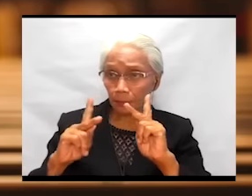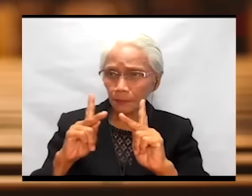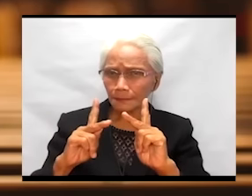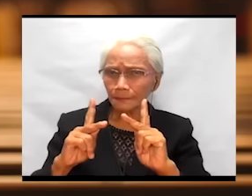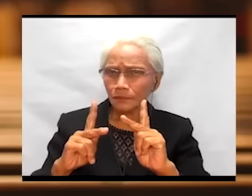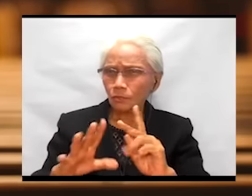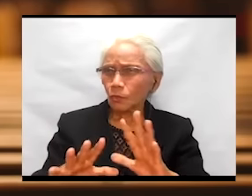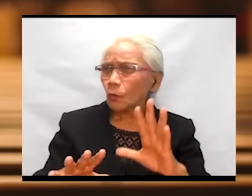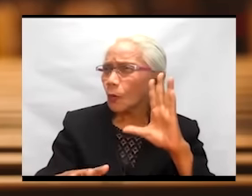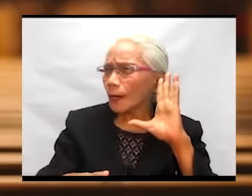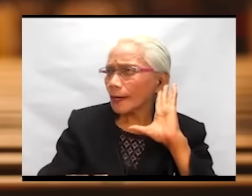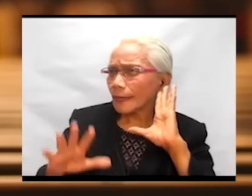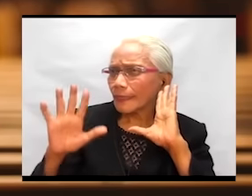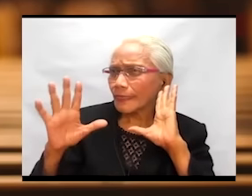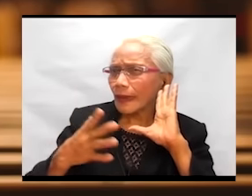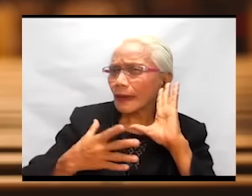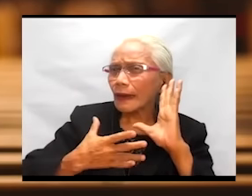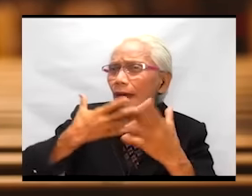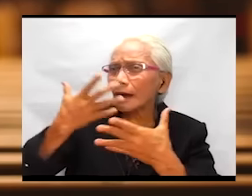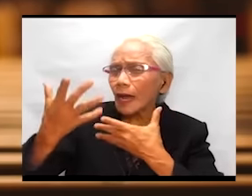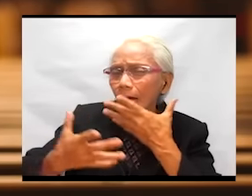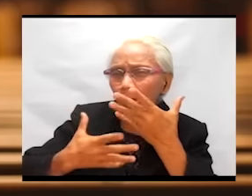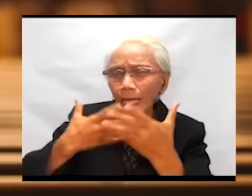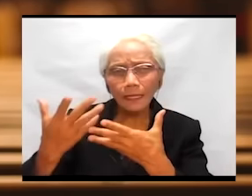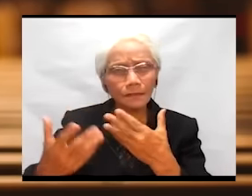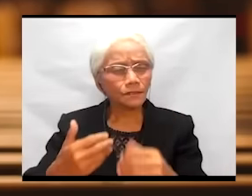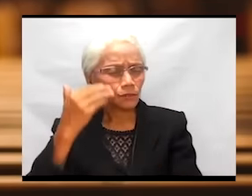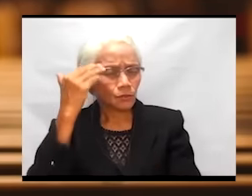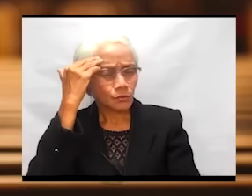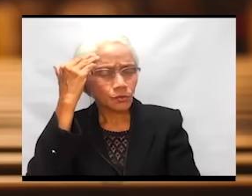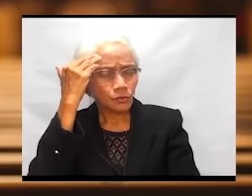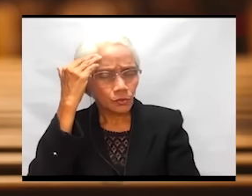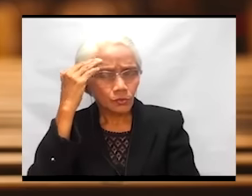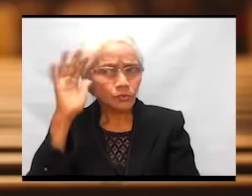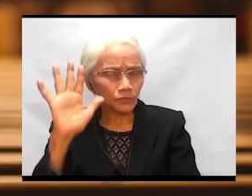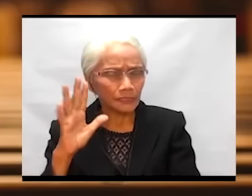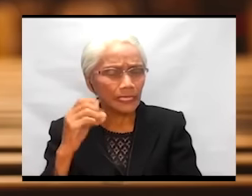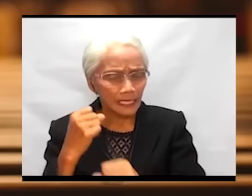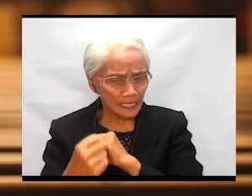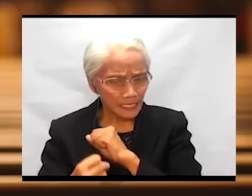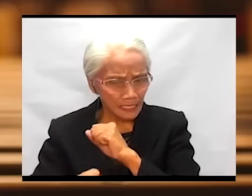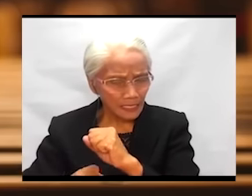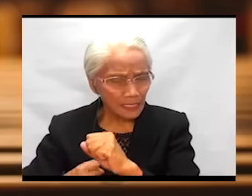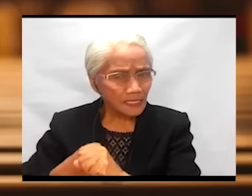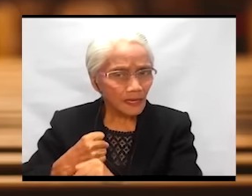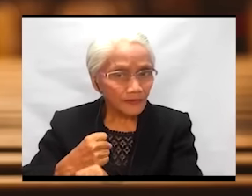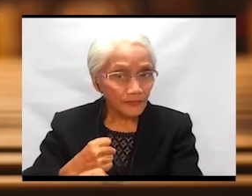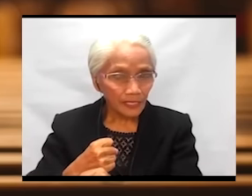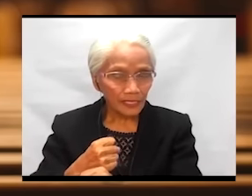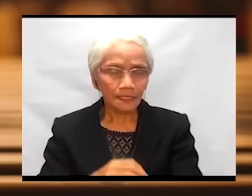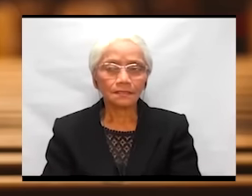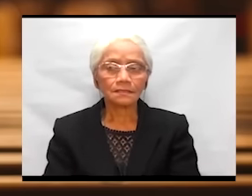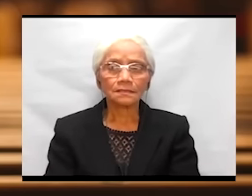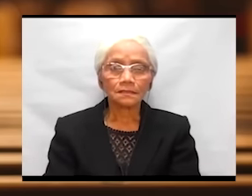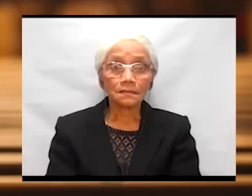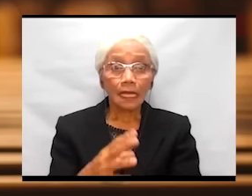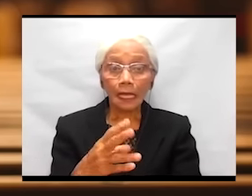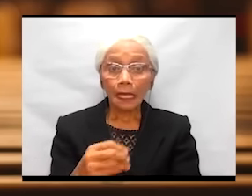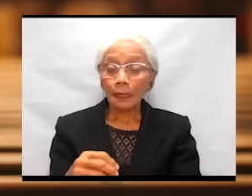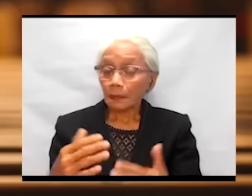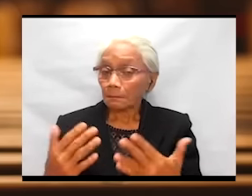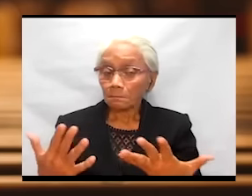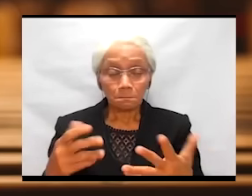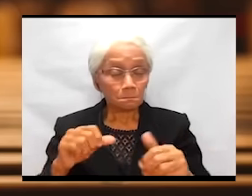knew their sufferings, and then who was acting to deliver them.